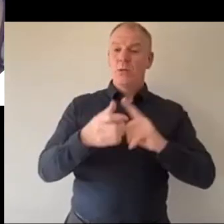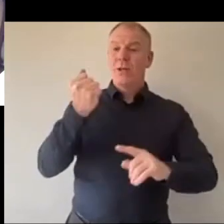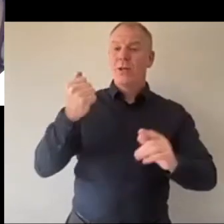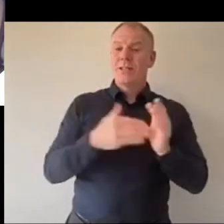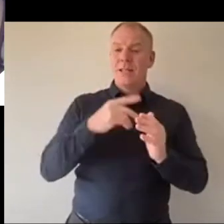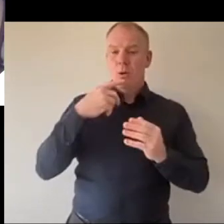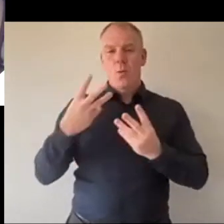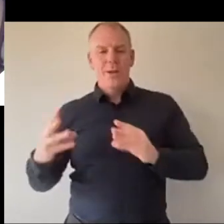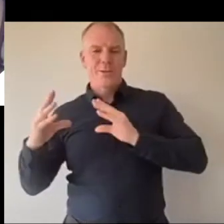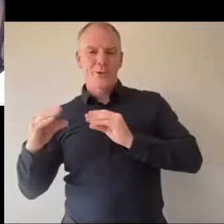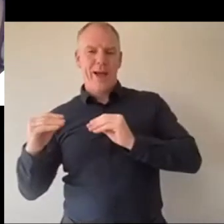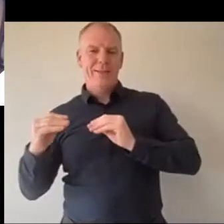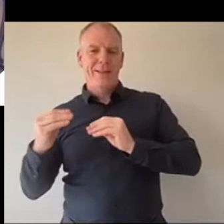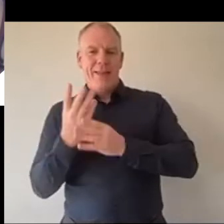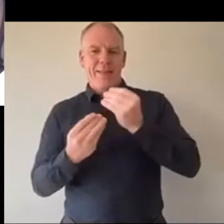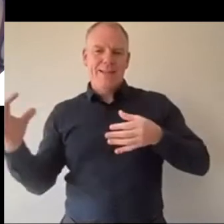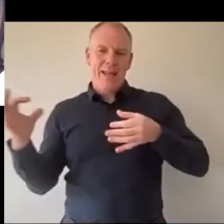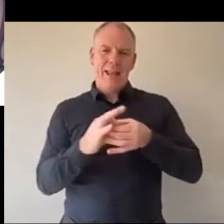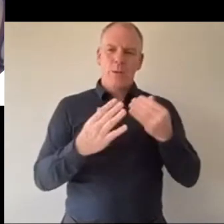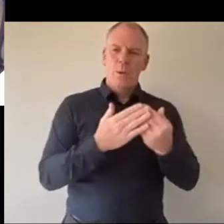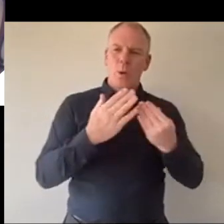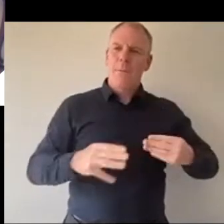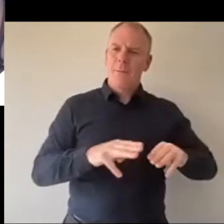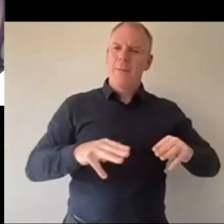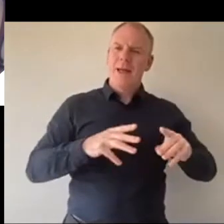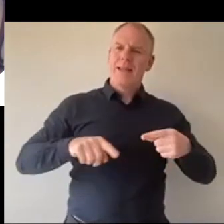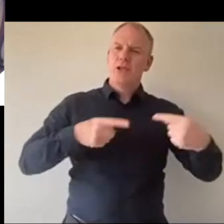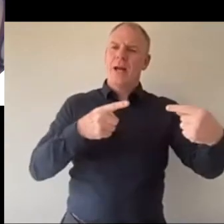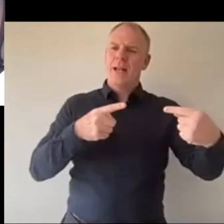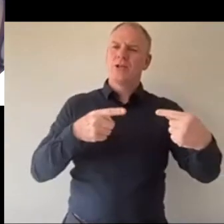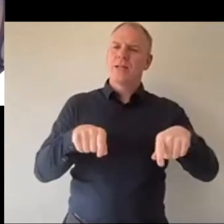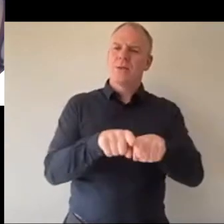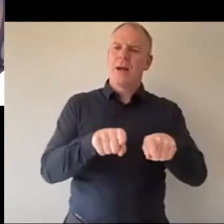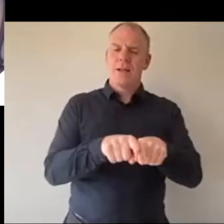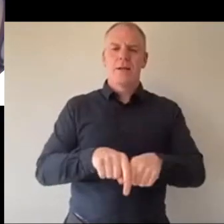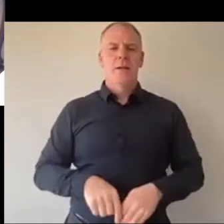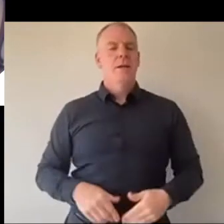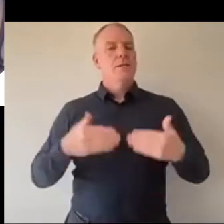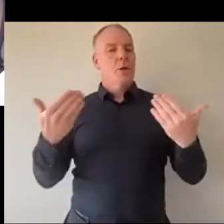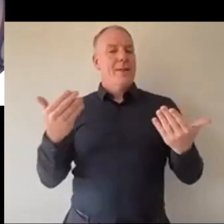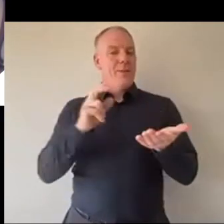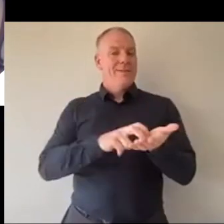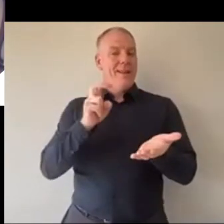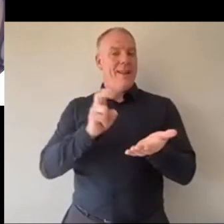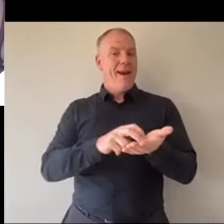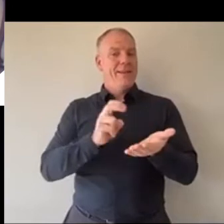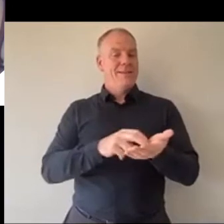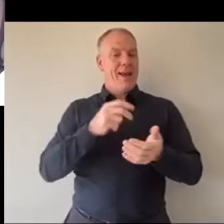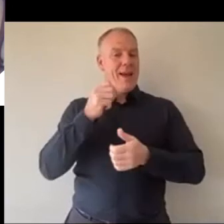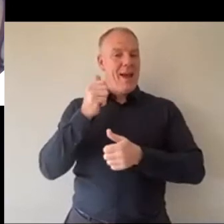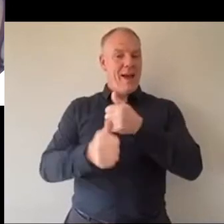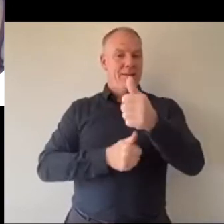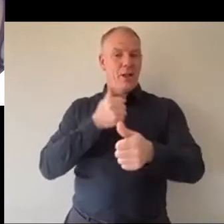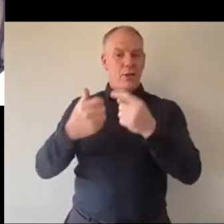chat about all things to do with young people and the challenges we face. So we are delighted this year to acknowledge the